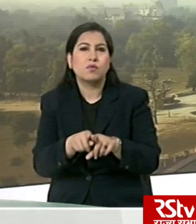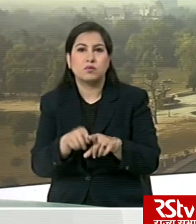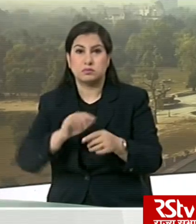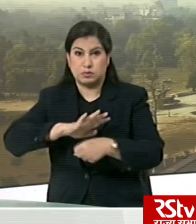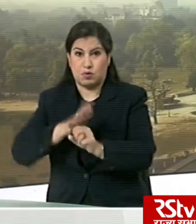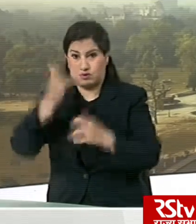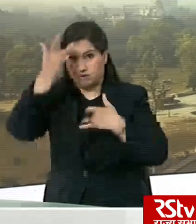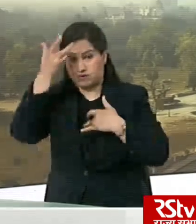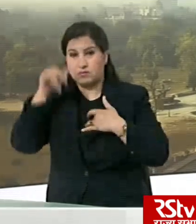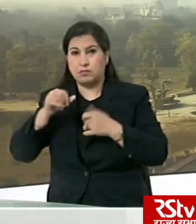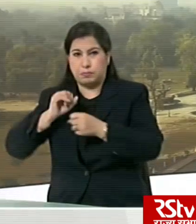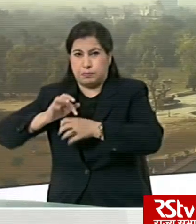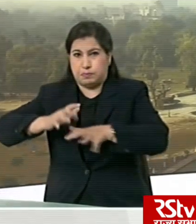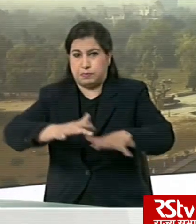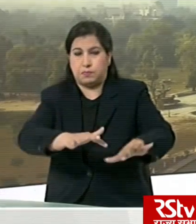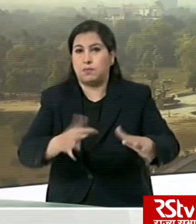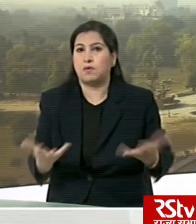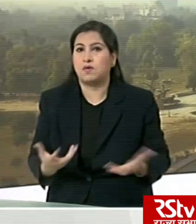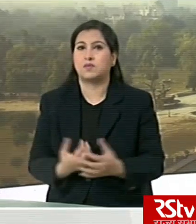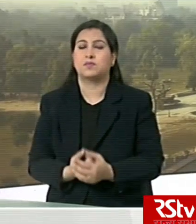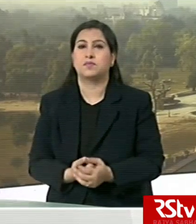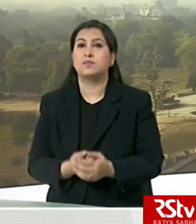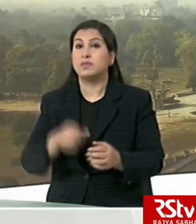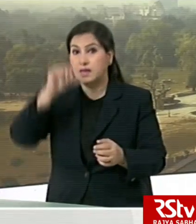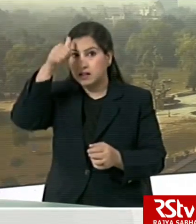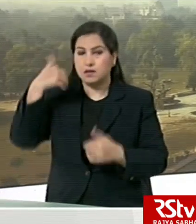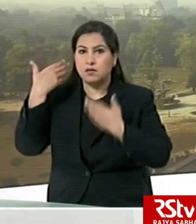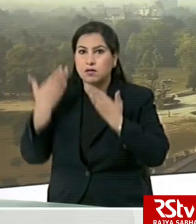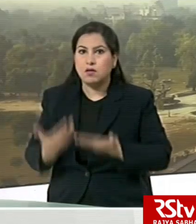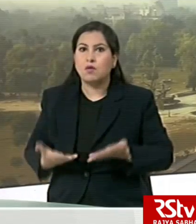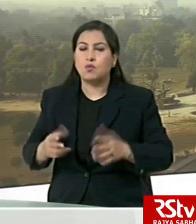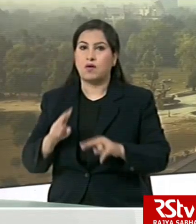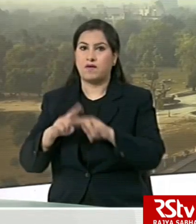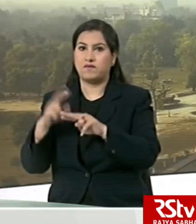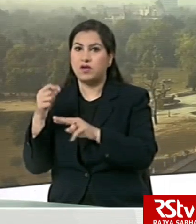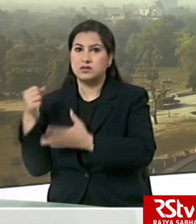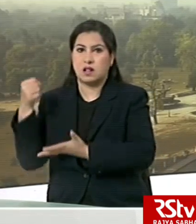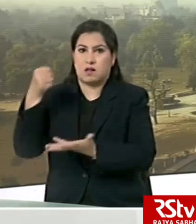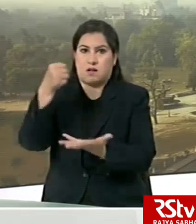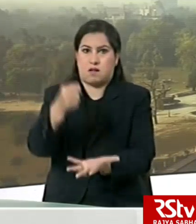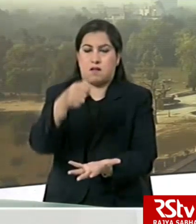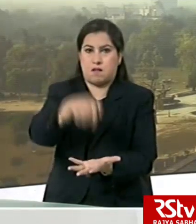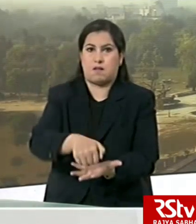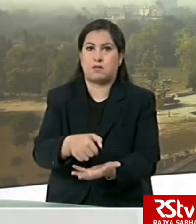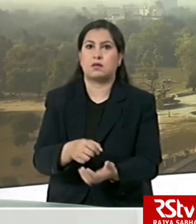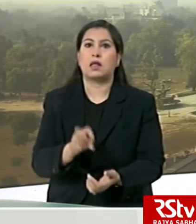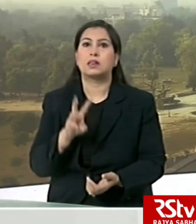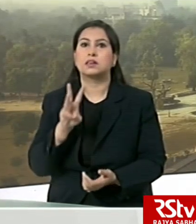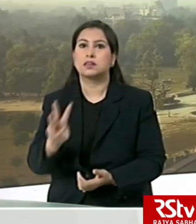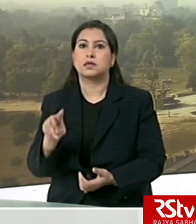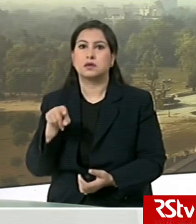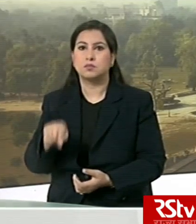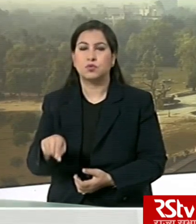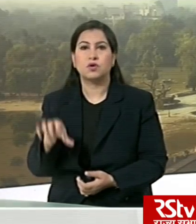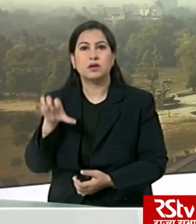COVID-19 pandemic crisis. India has dispersed financial assistance amounting to $3.9 billion